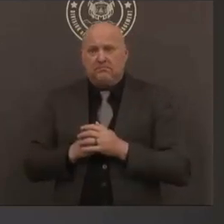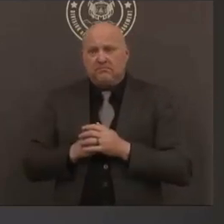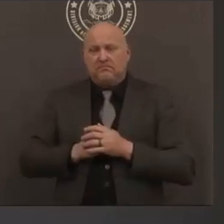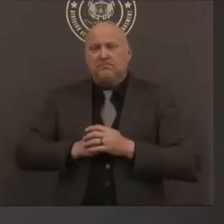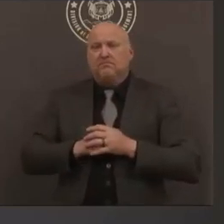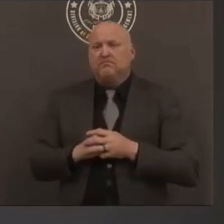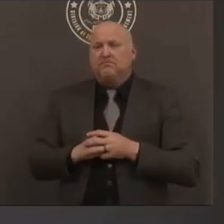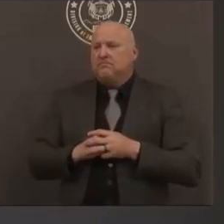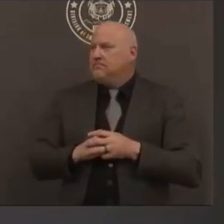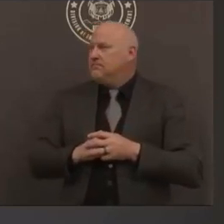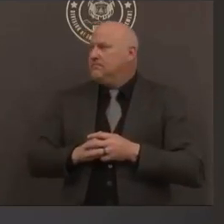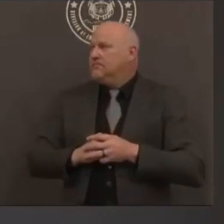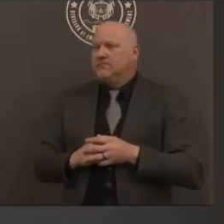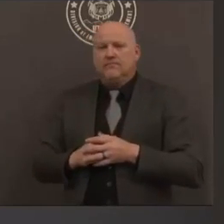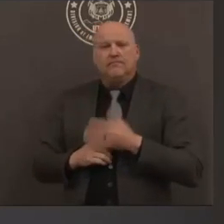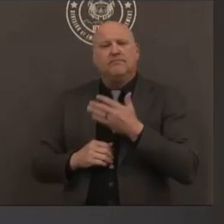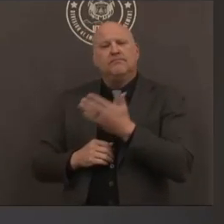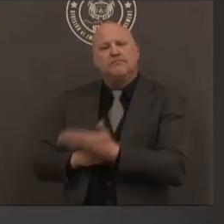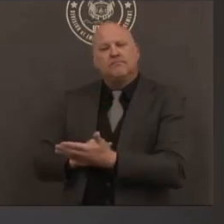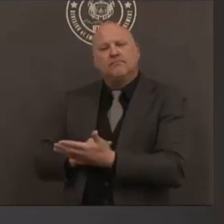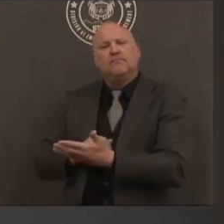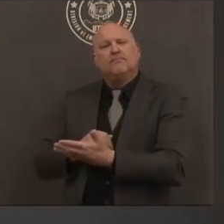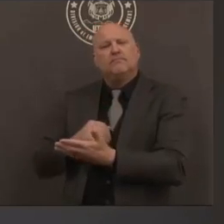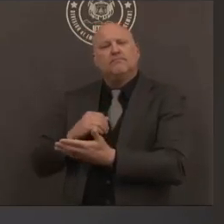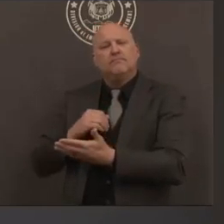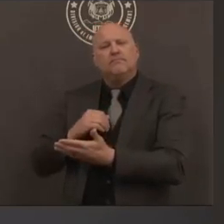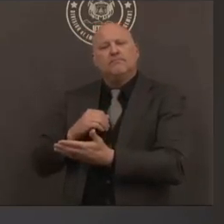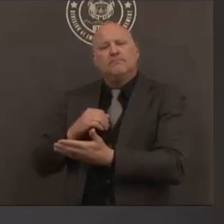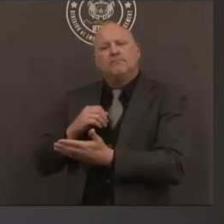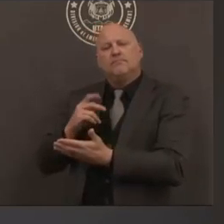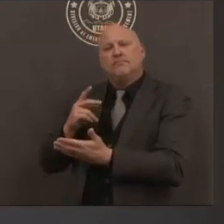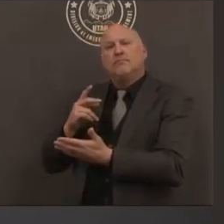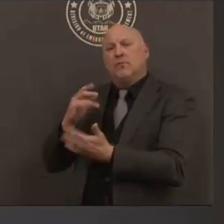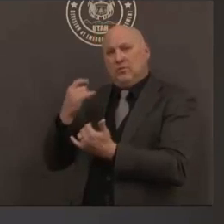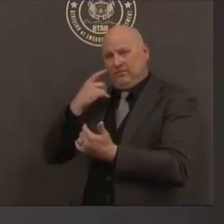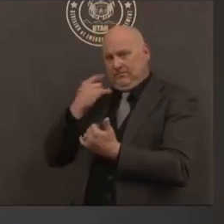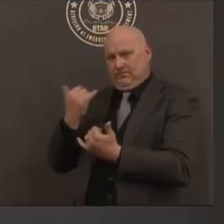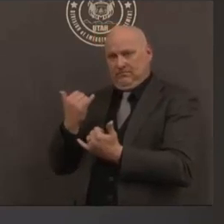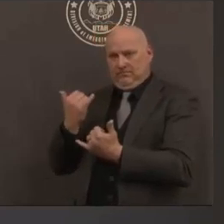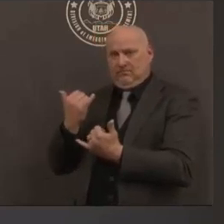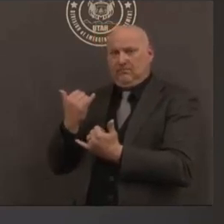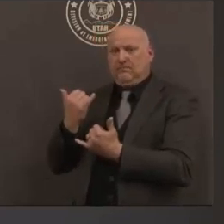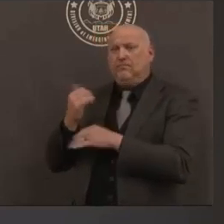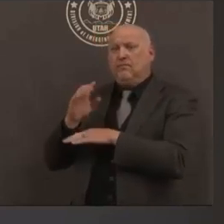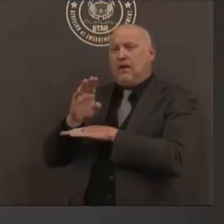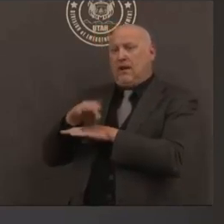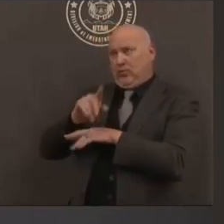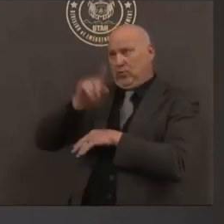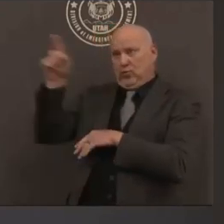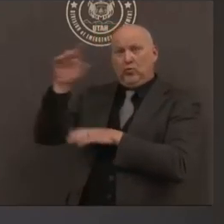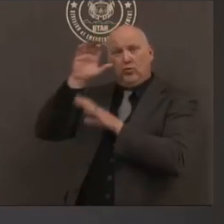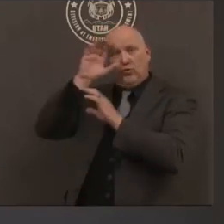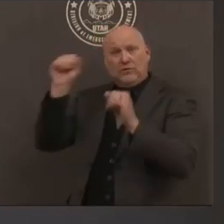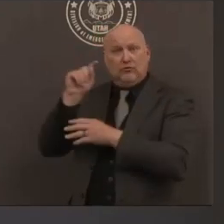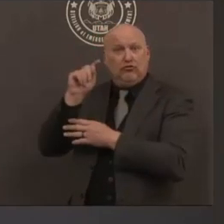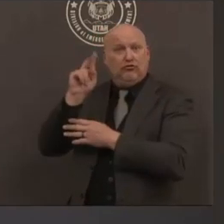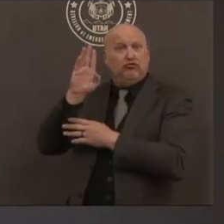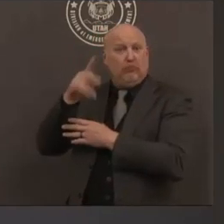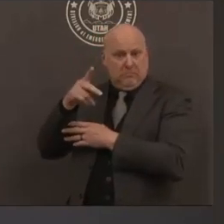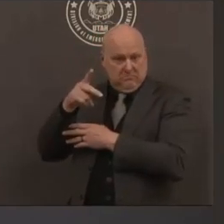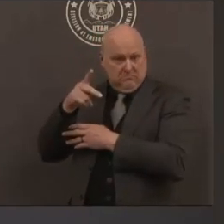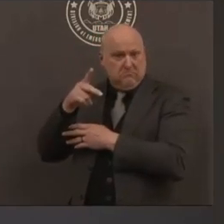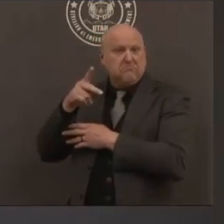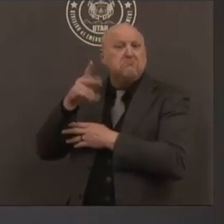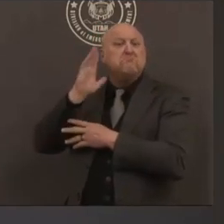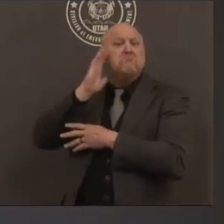great thank you dr dunn um as you know this afternoon the uh that president trump uh plans to announce national guidelines